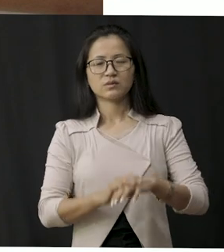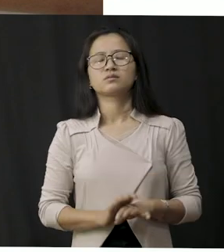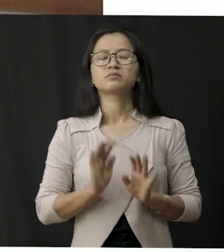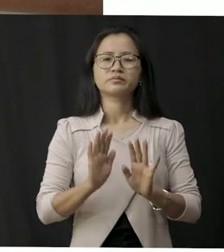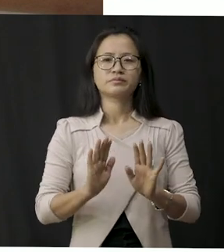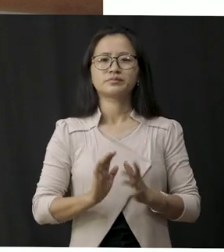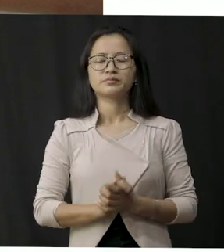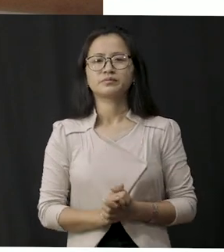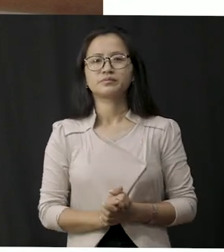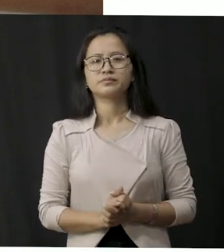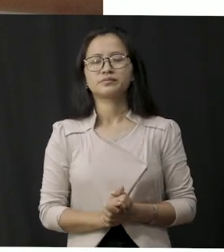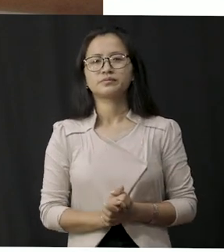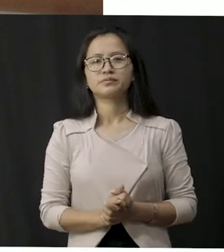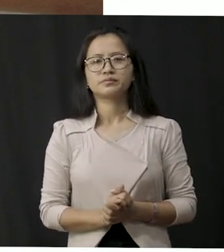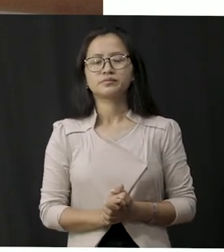okay